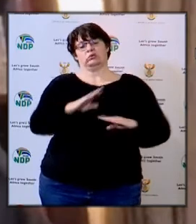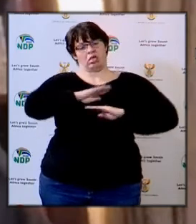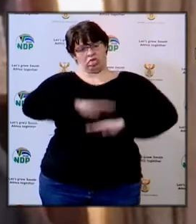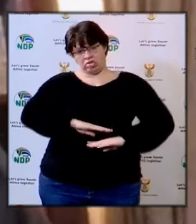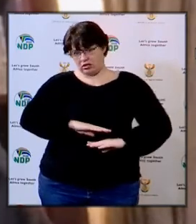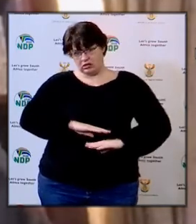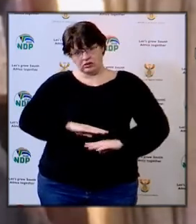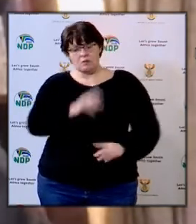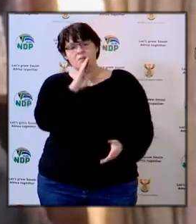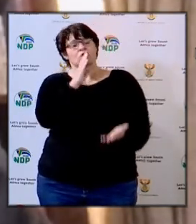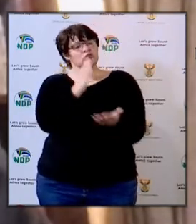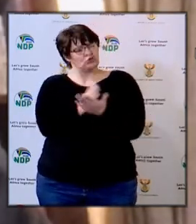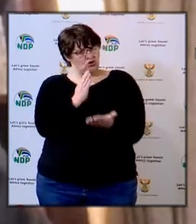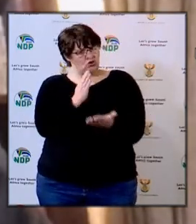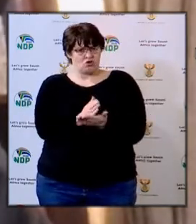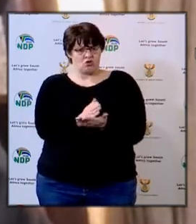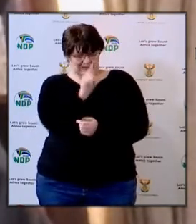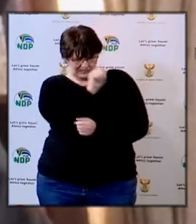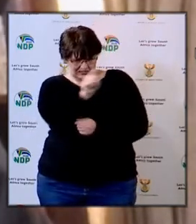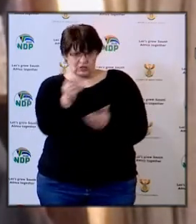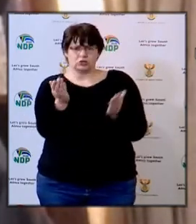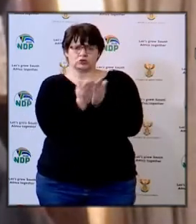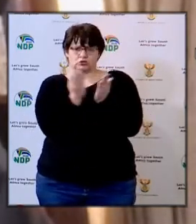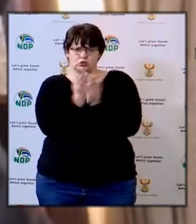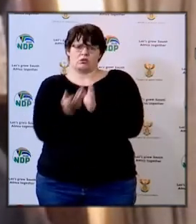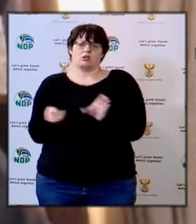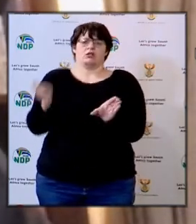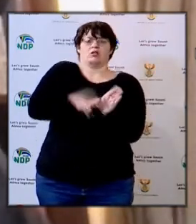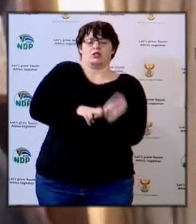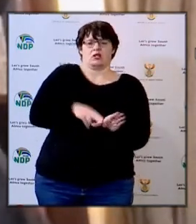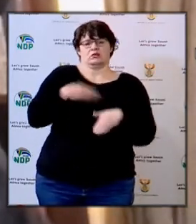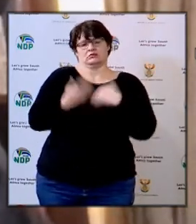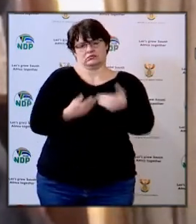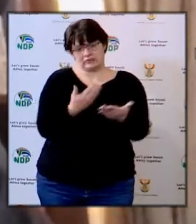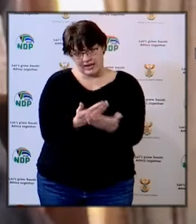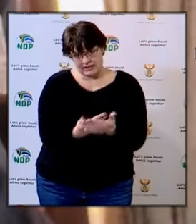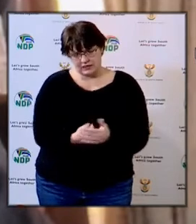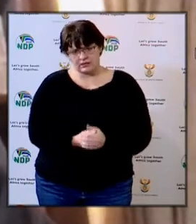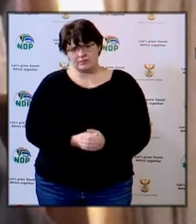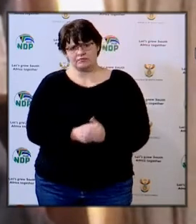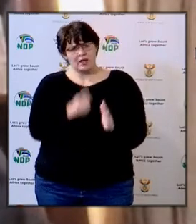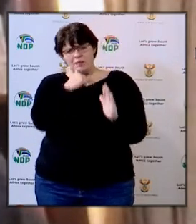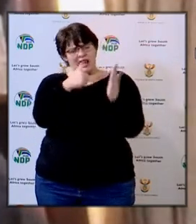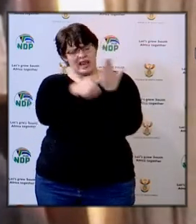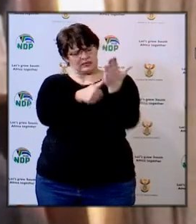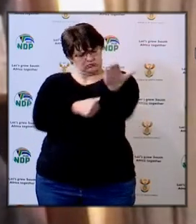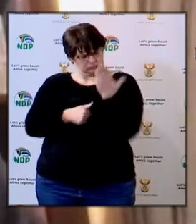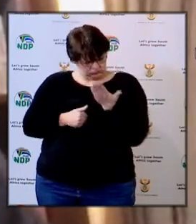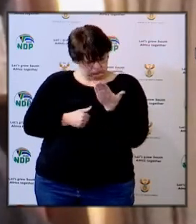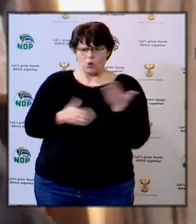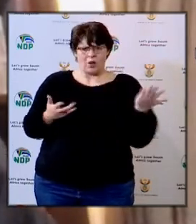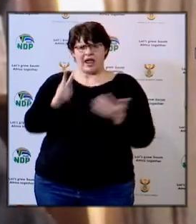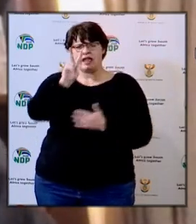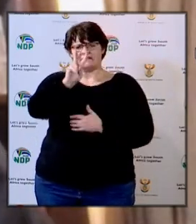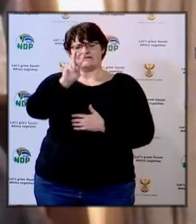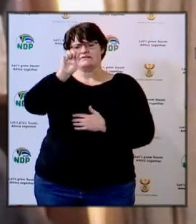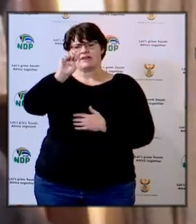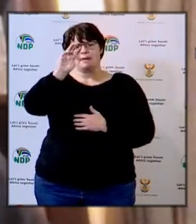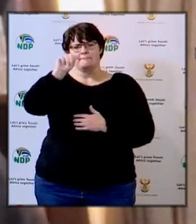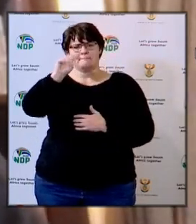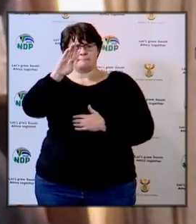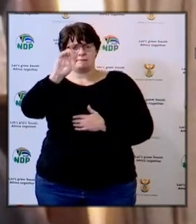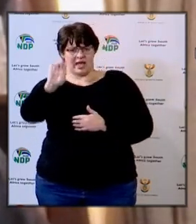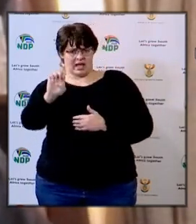and then we'll start making sure that those schools also come on board. I've received a letter from one school in Vembe